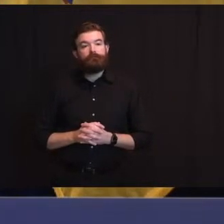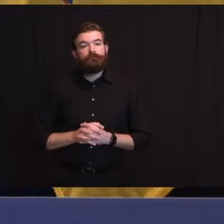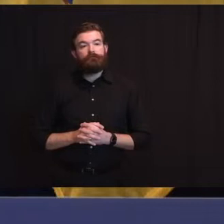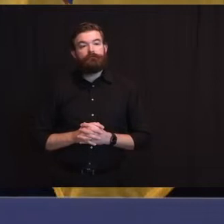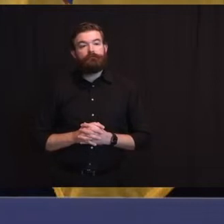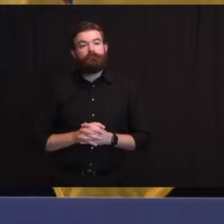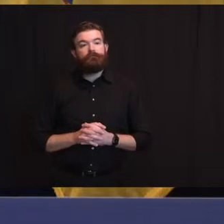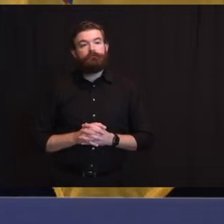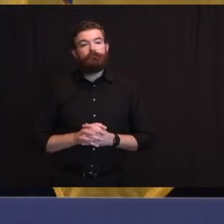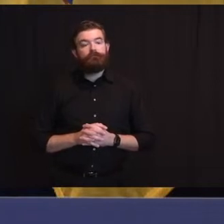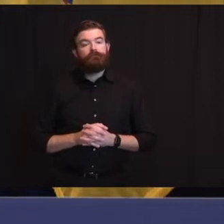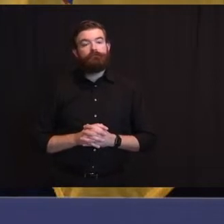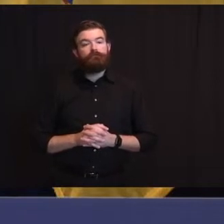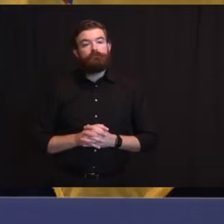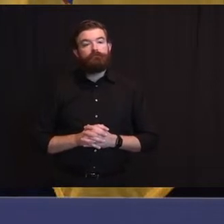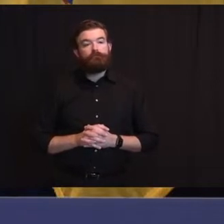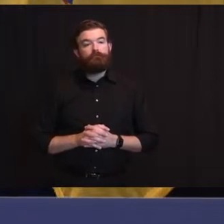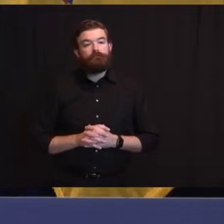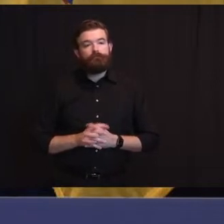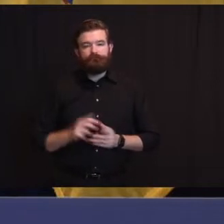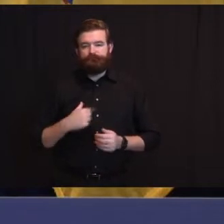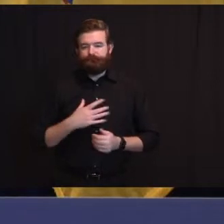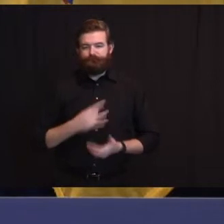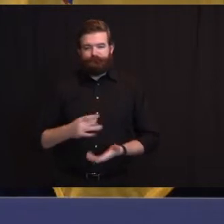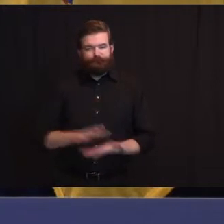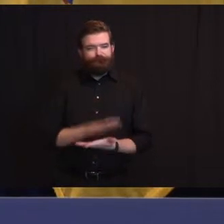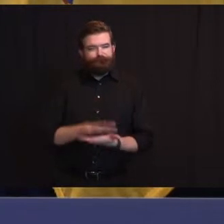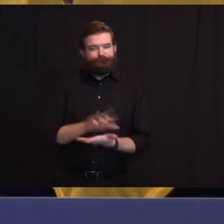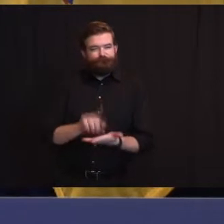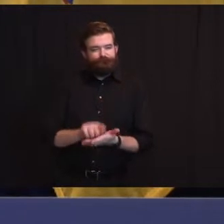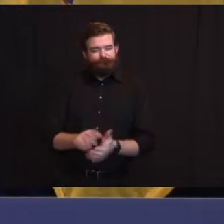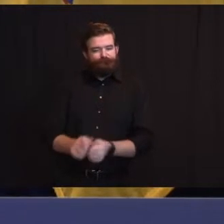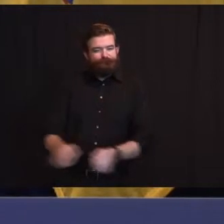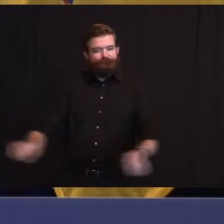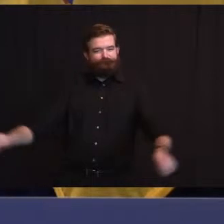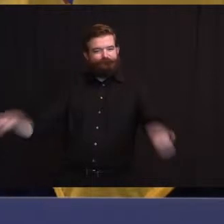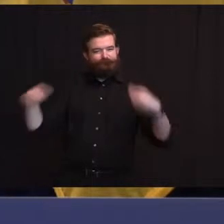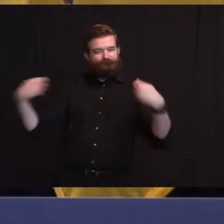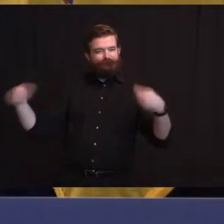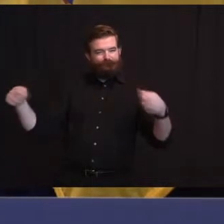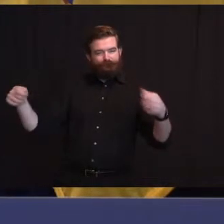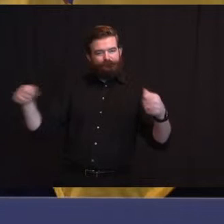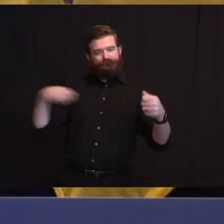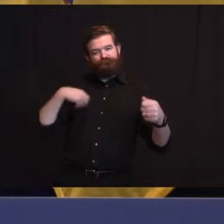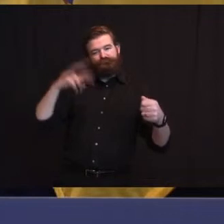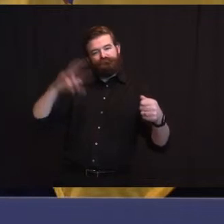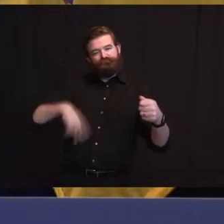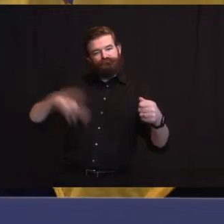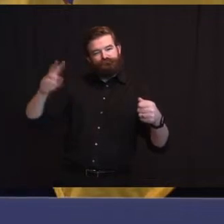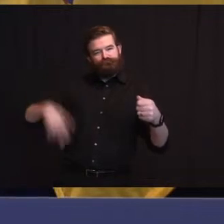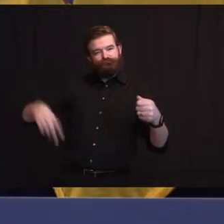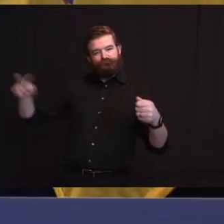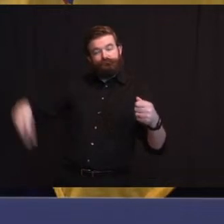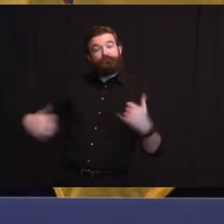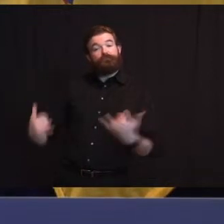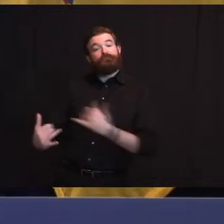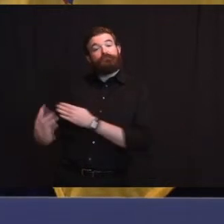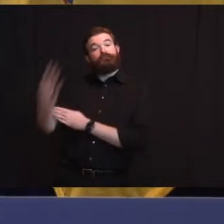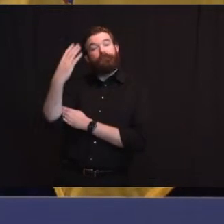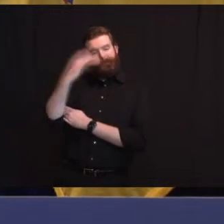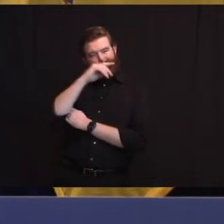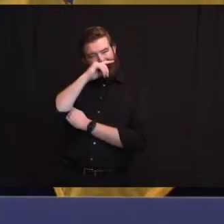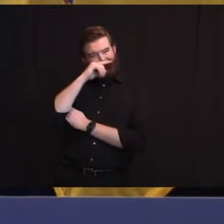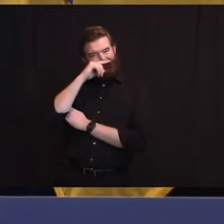my witness before we went outside of the event this morning in between seeing the vaccinations and I went back in the car because I had